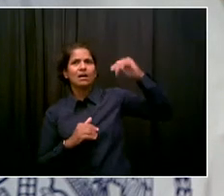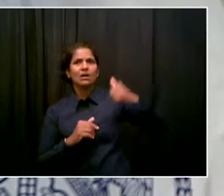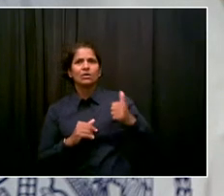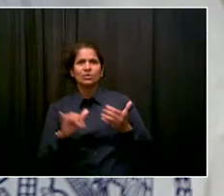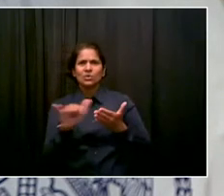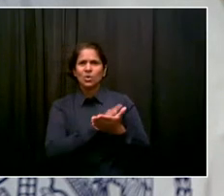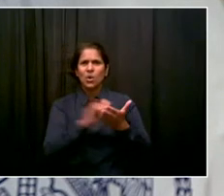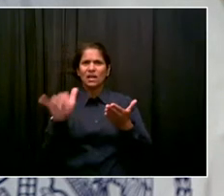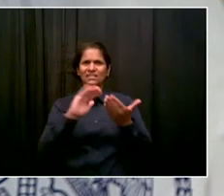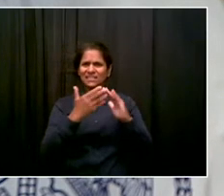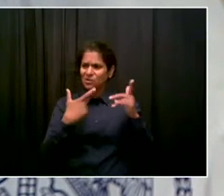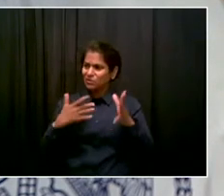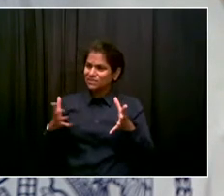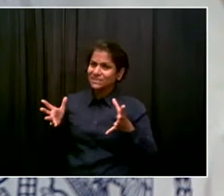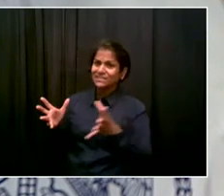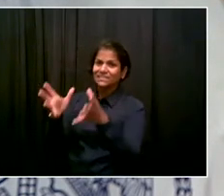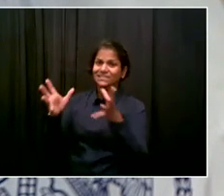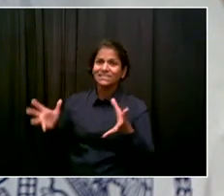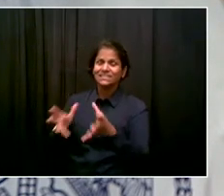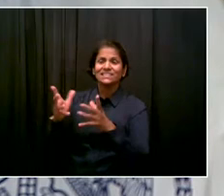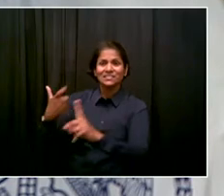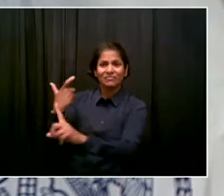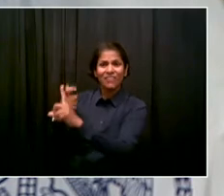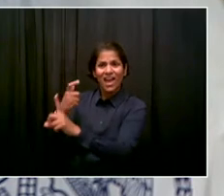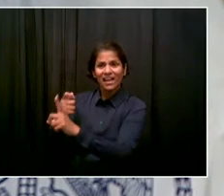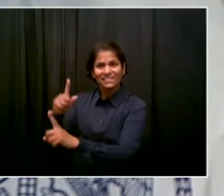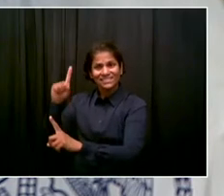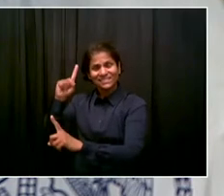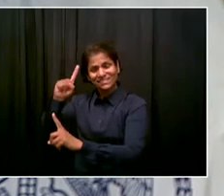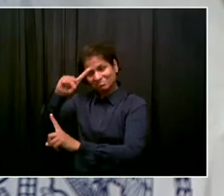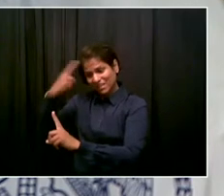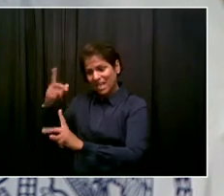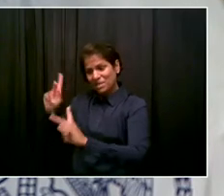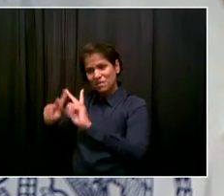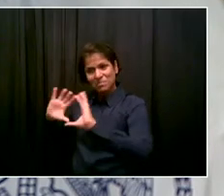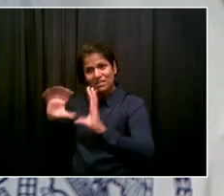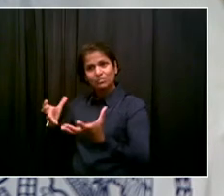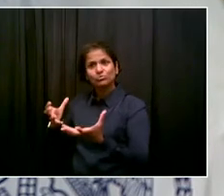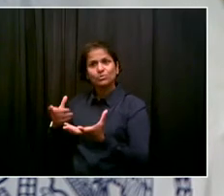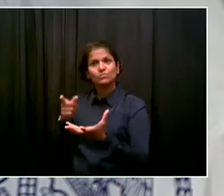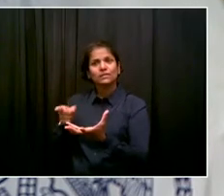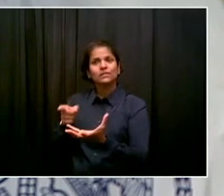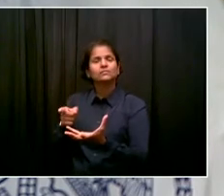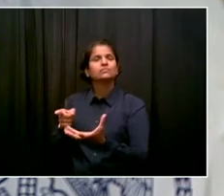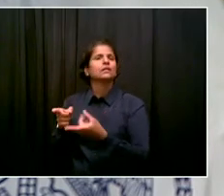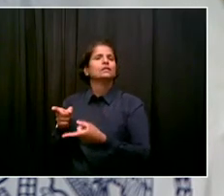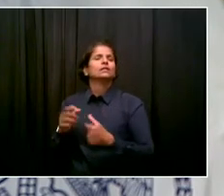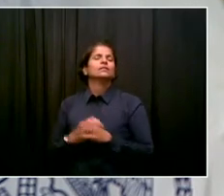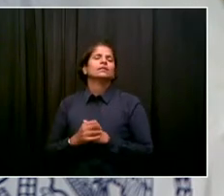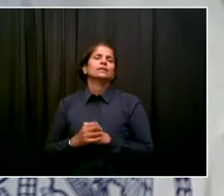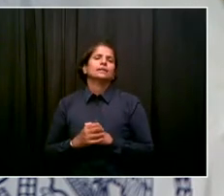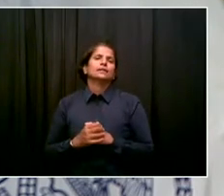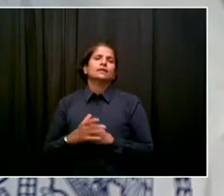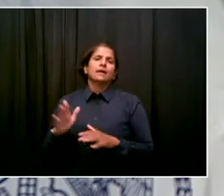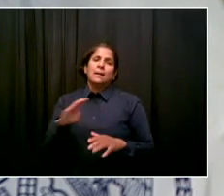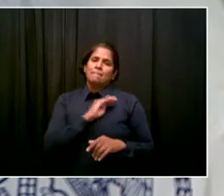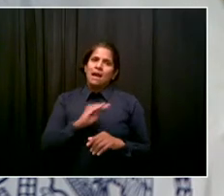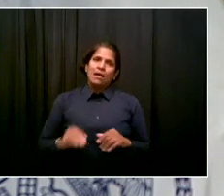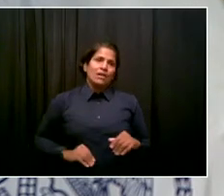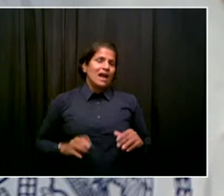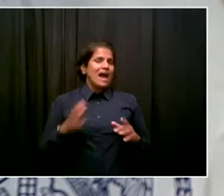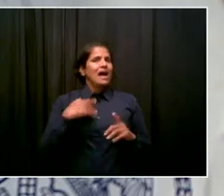COVID and get vaccinated? Jenna, a nonstop effort. I'll turn to Dr. Choksi, but I'll tell you,